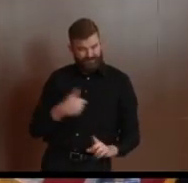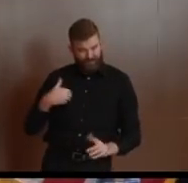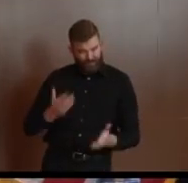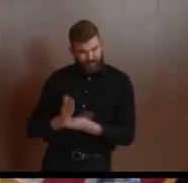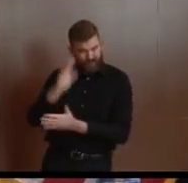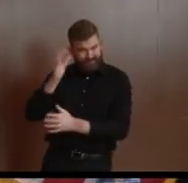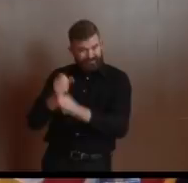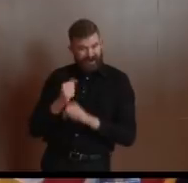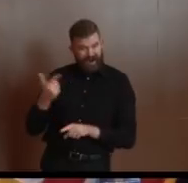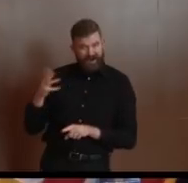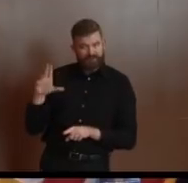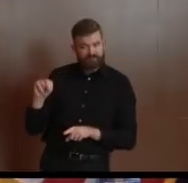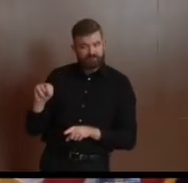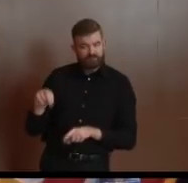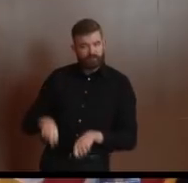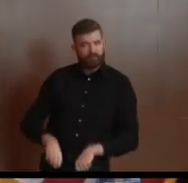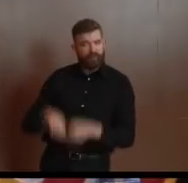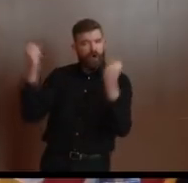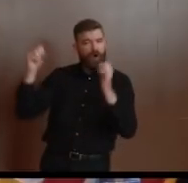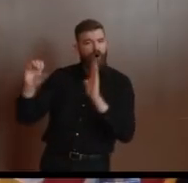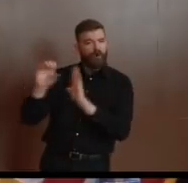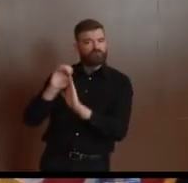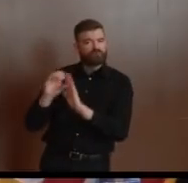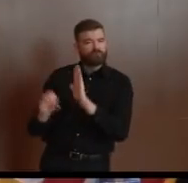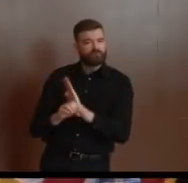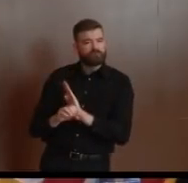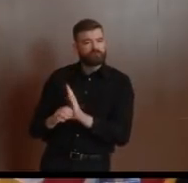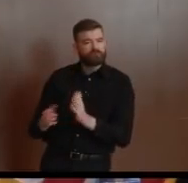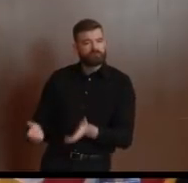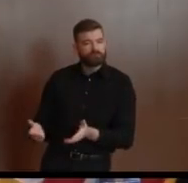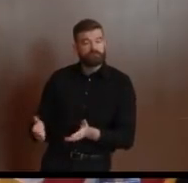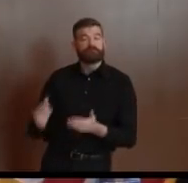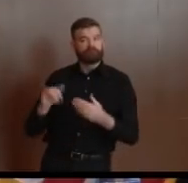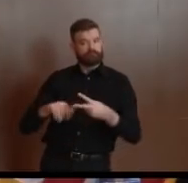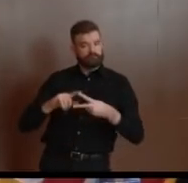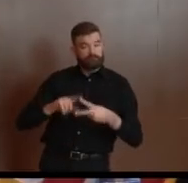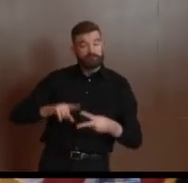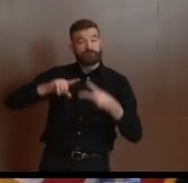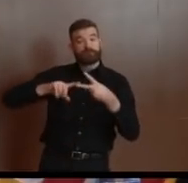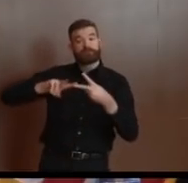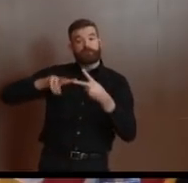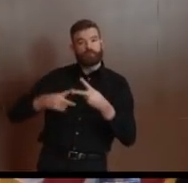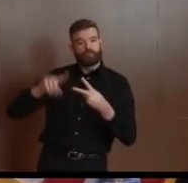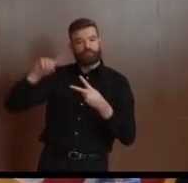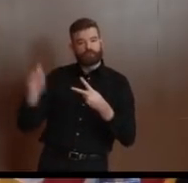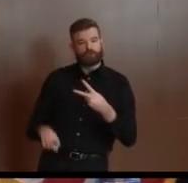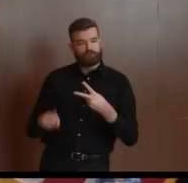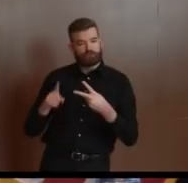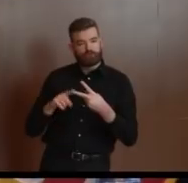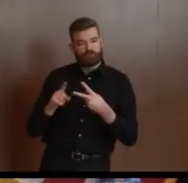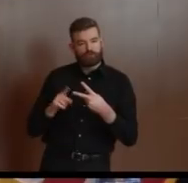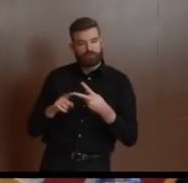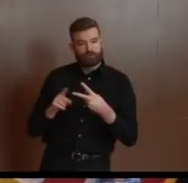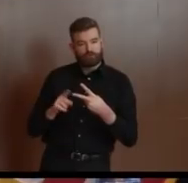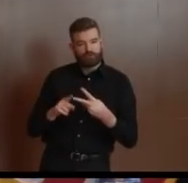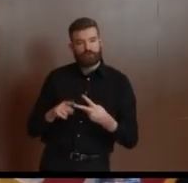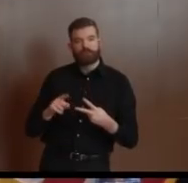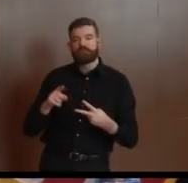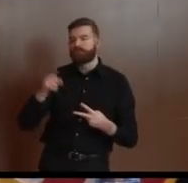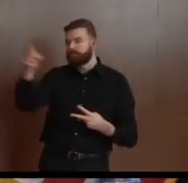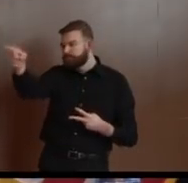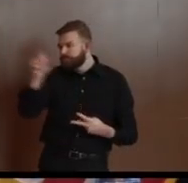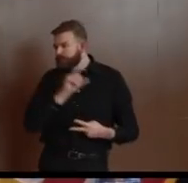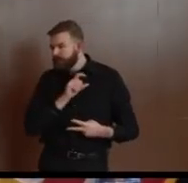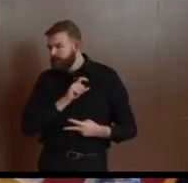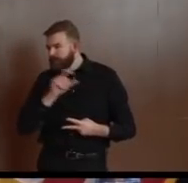second question is to Mr. Callaghan. Would you use your authority in the executive order to make an exception for gun stores, make the next background check go